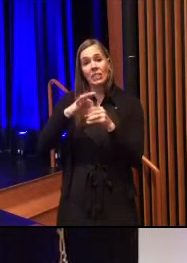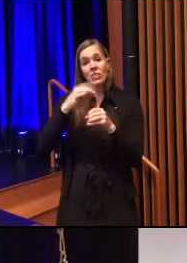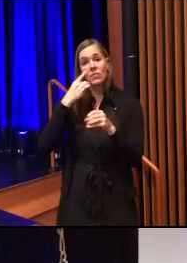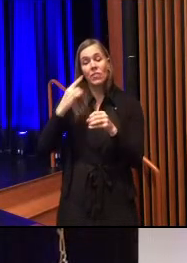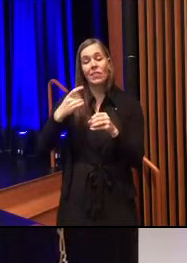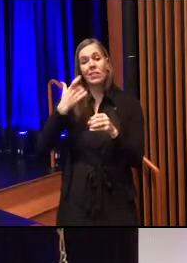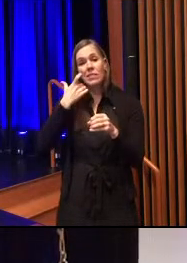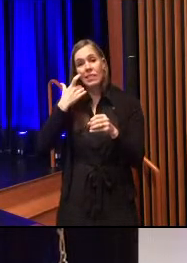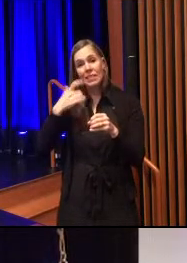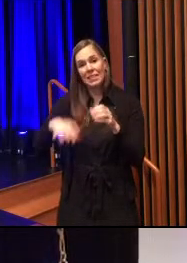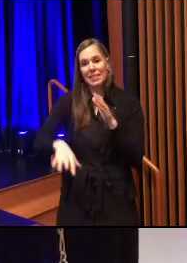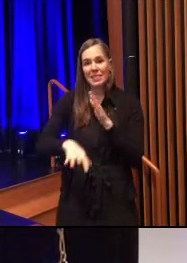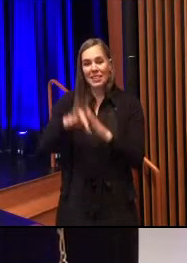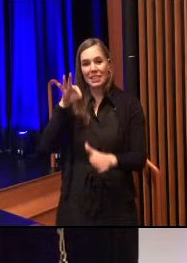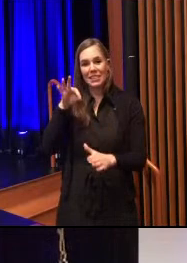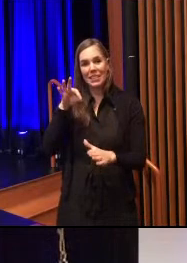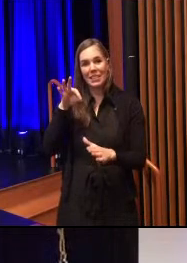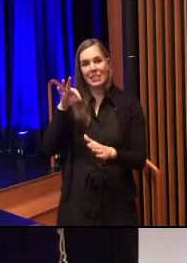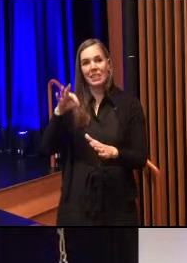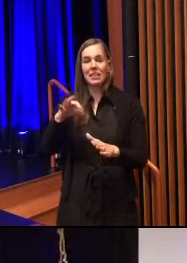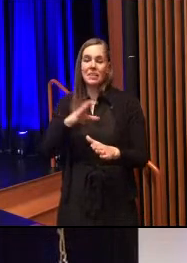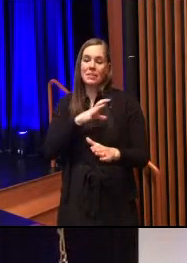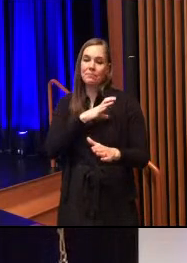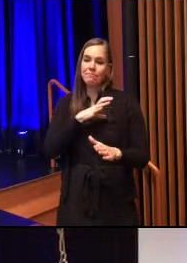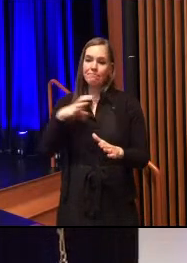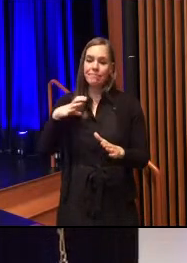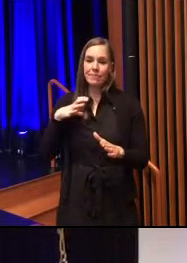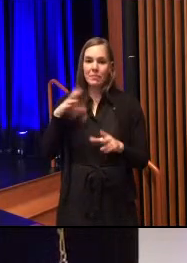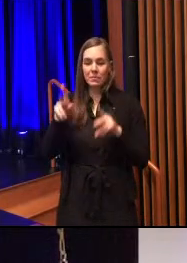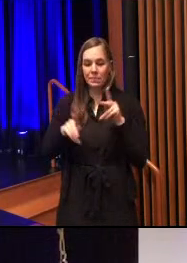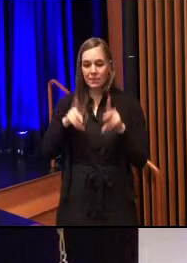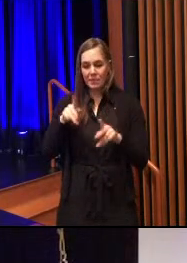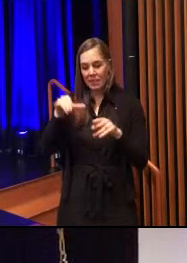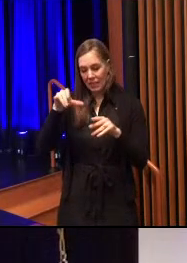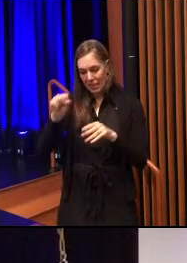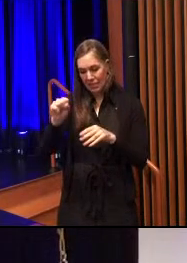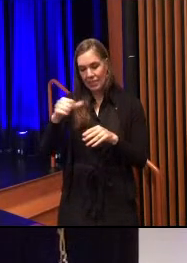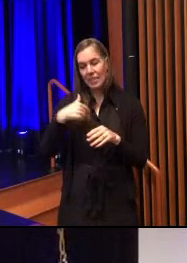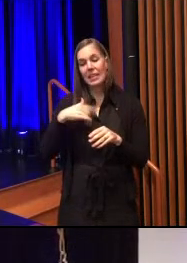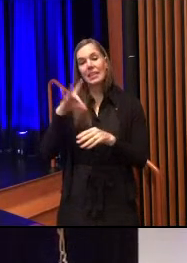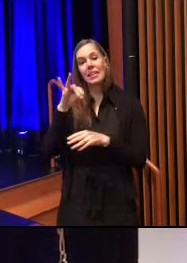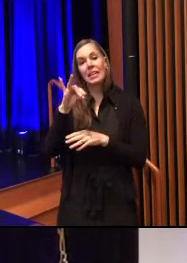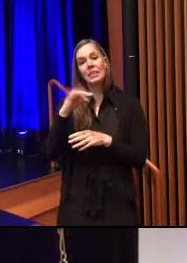President. I've received the certificates and they're filed in the city clerk's office. Excellent.